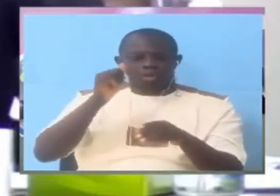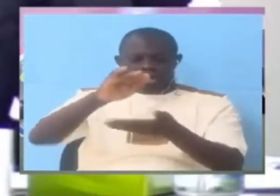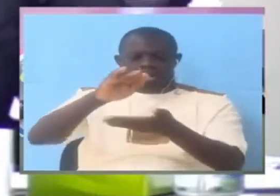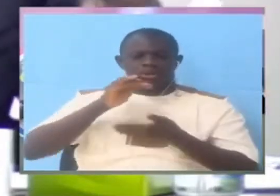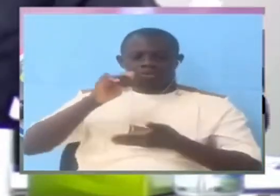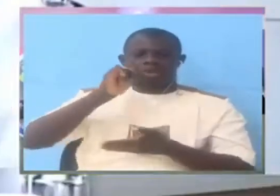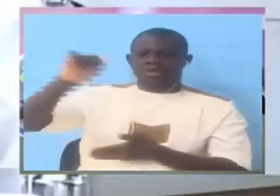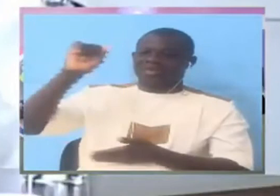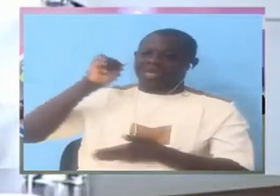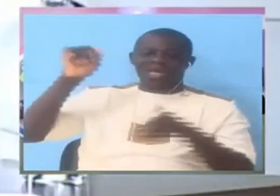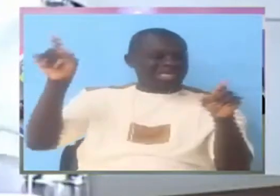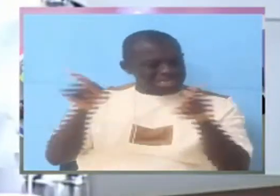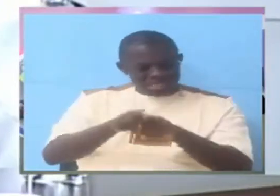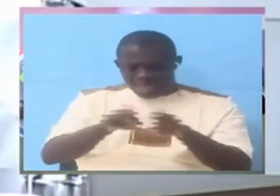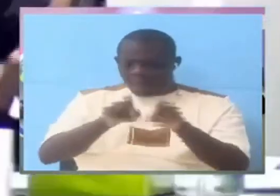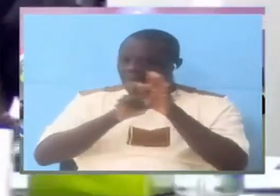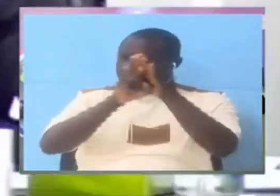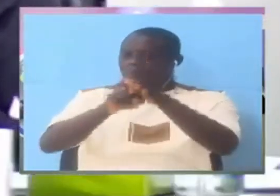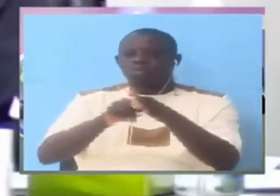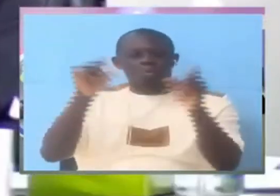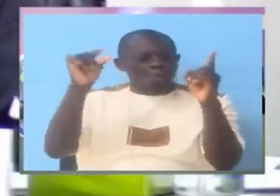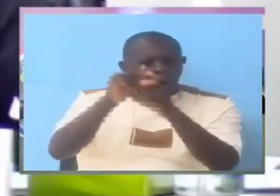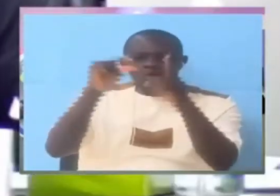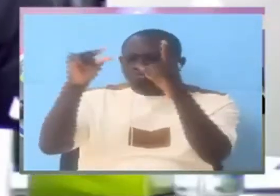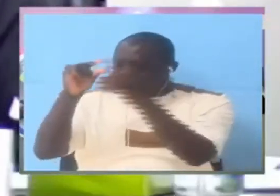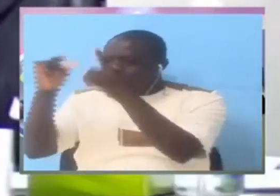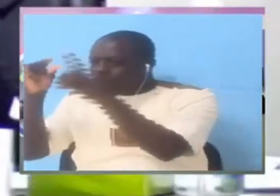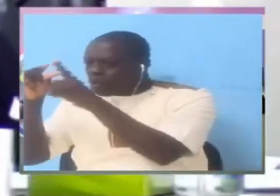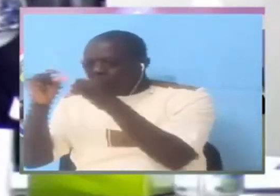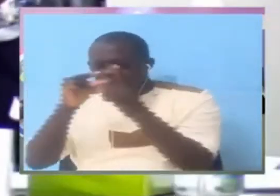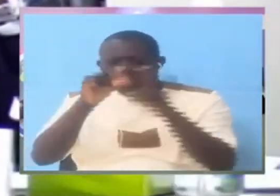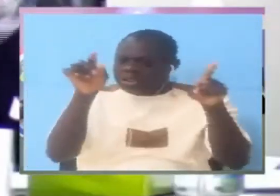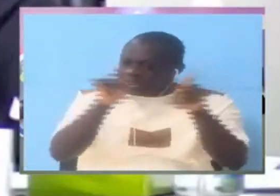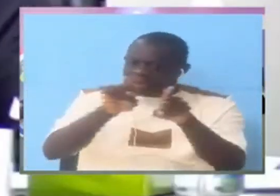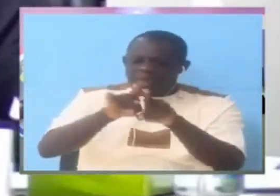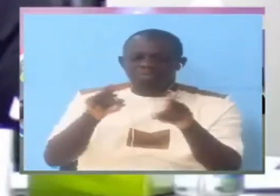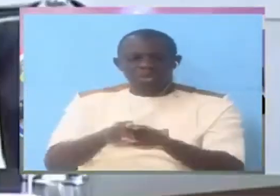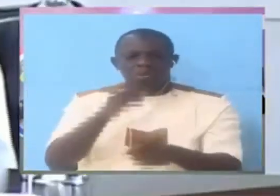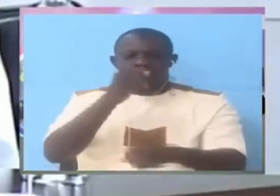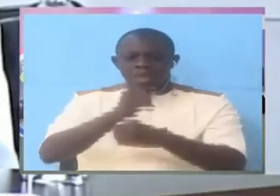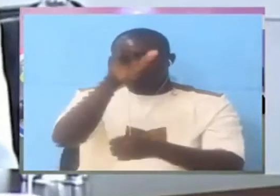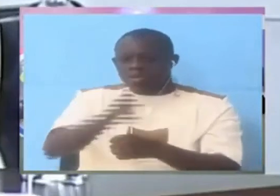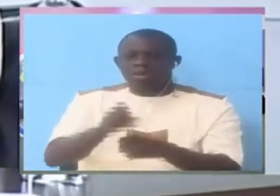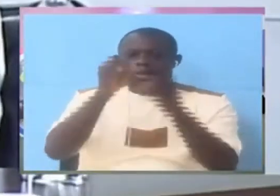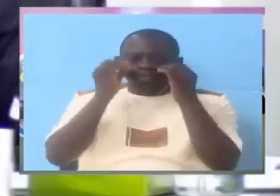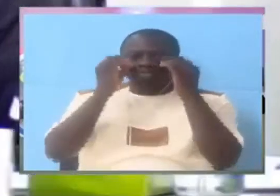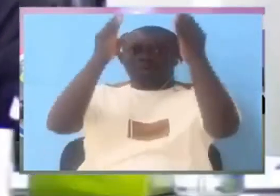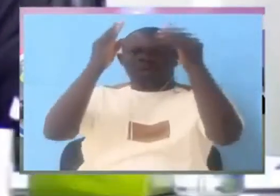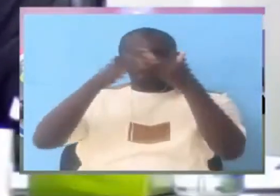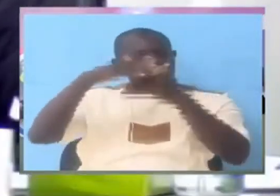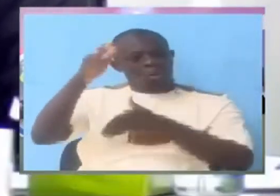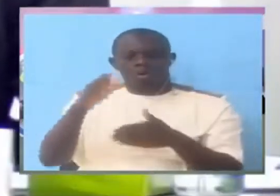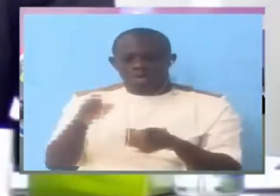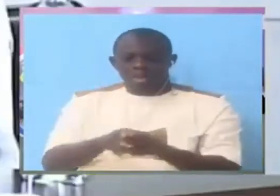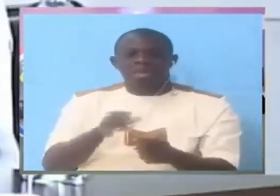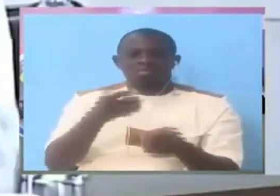It's the same example. Word for word. It's so scripted that it is shocking answer or not. You are denying me. Let me